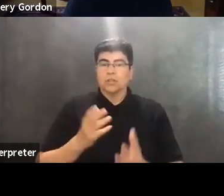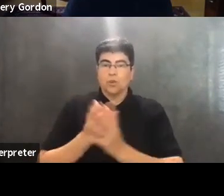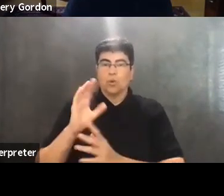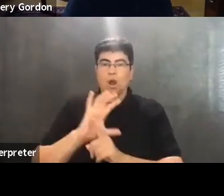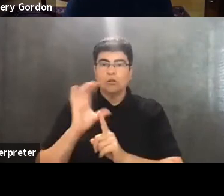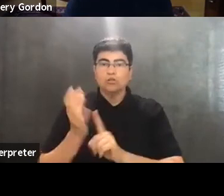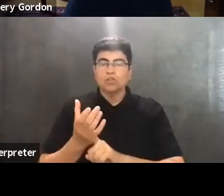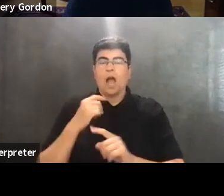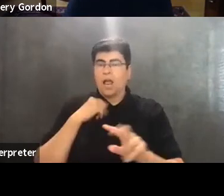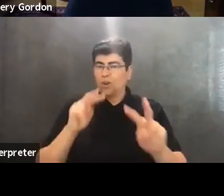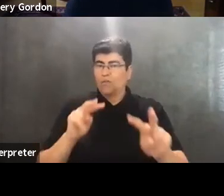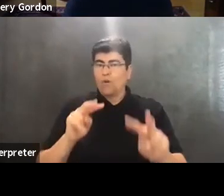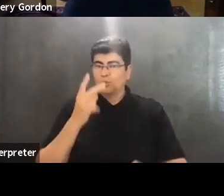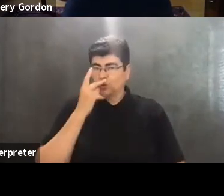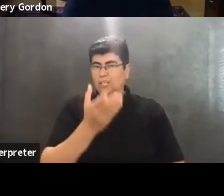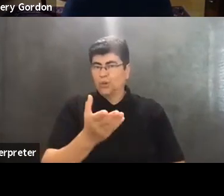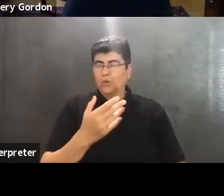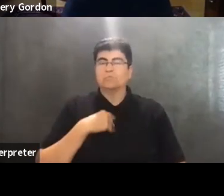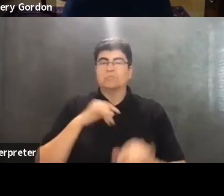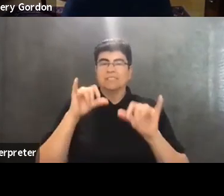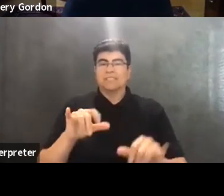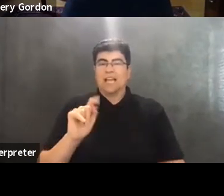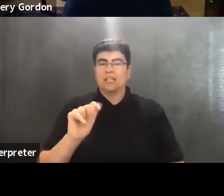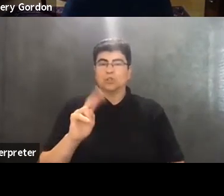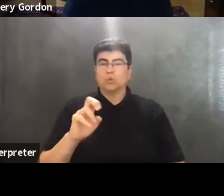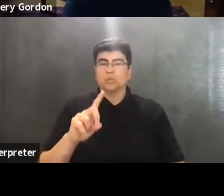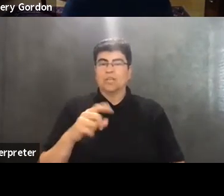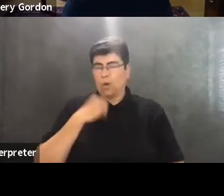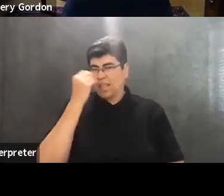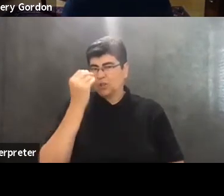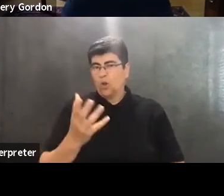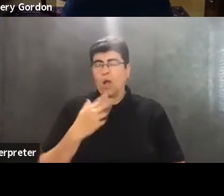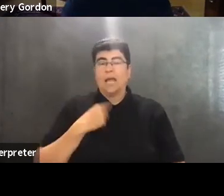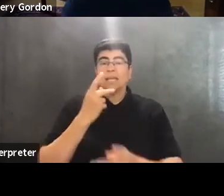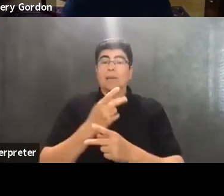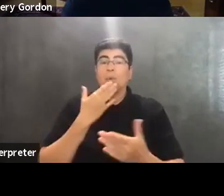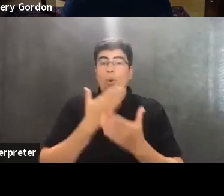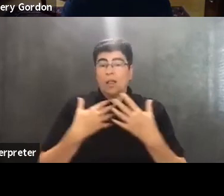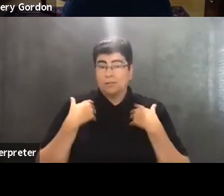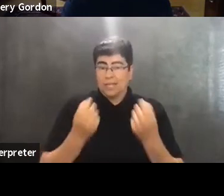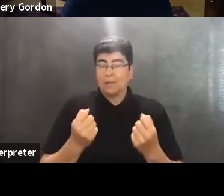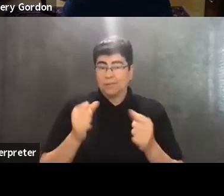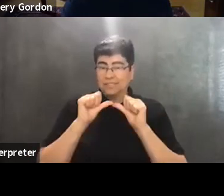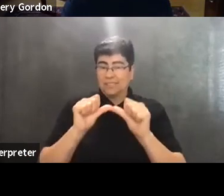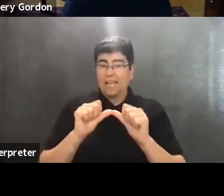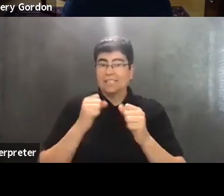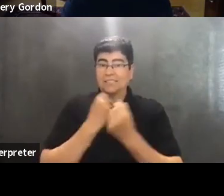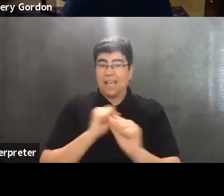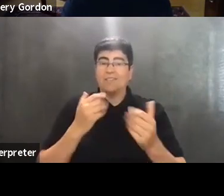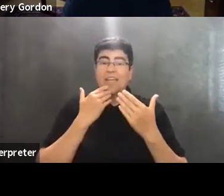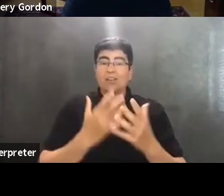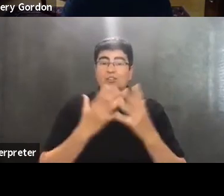Uh, I look forward to seeing you then. Stay tuned. Uh, we'll let you know. And keep well, everybody. Stay safe. Thanks so much.